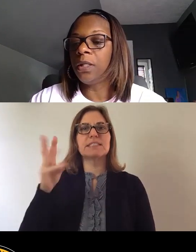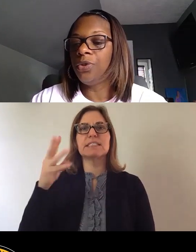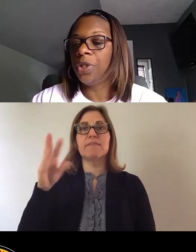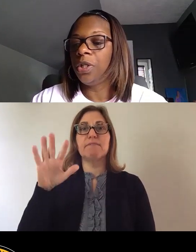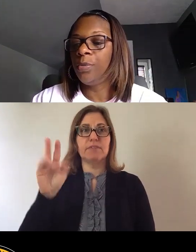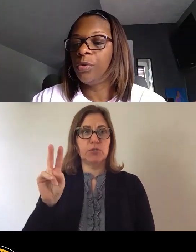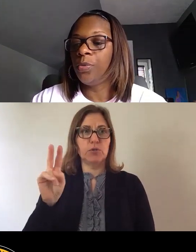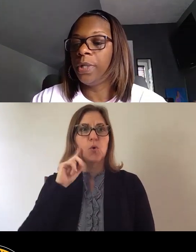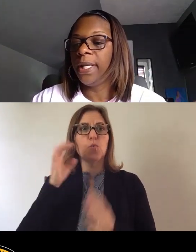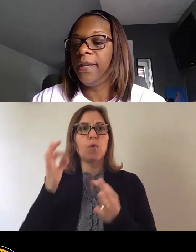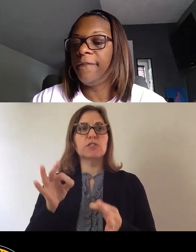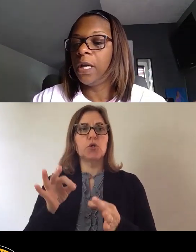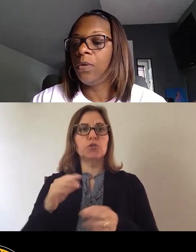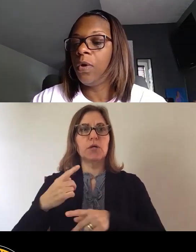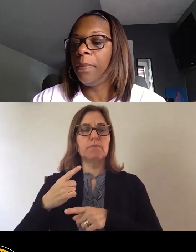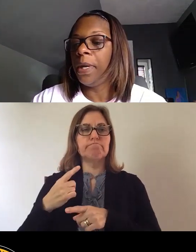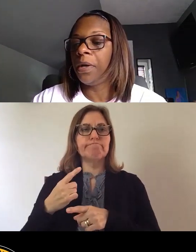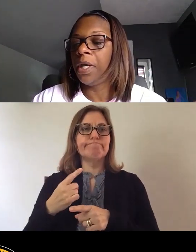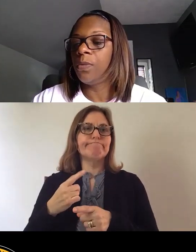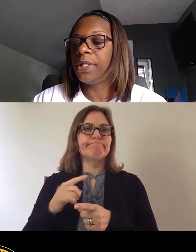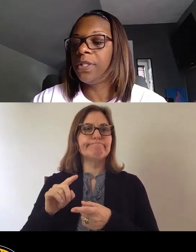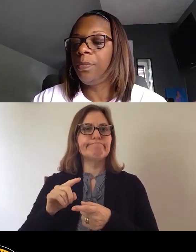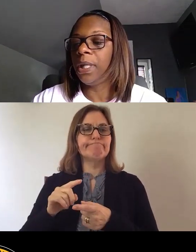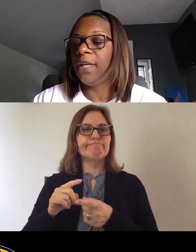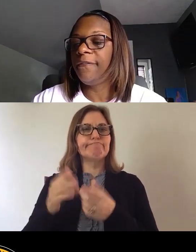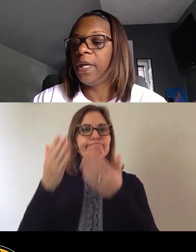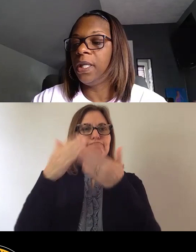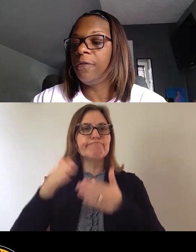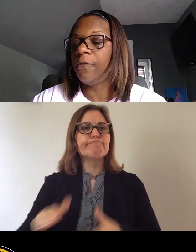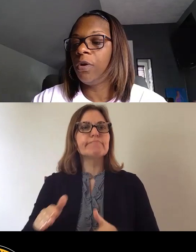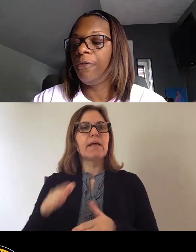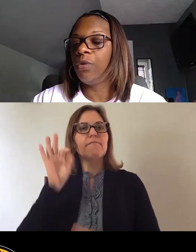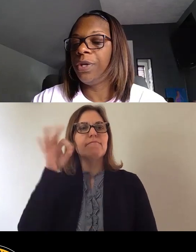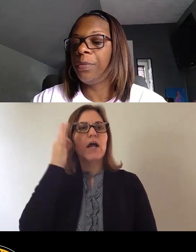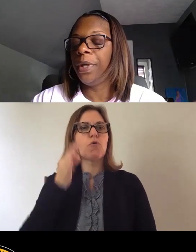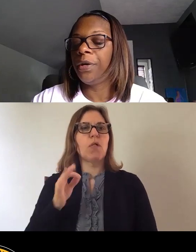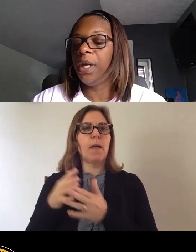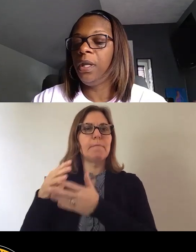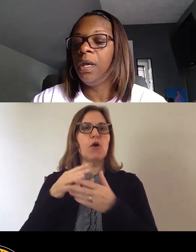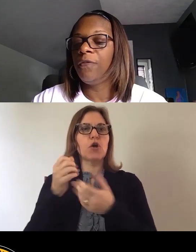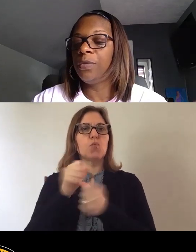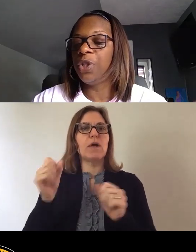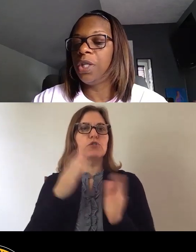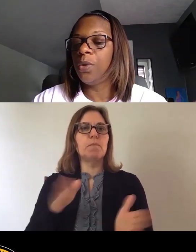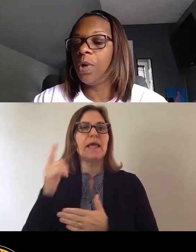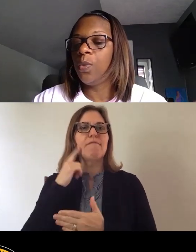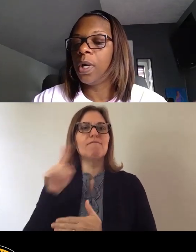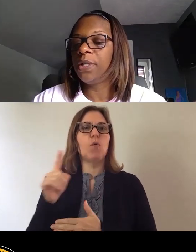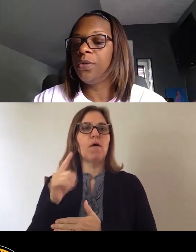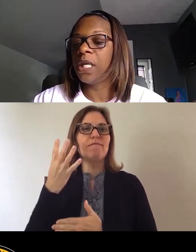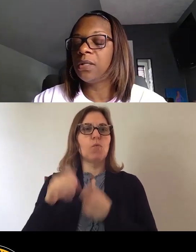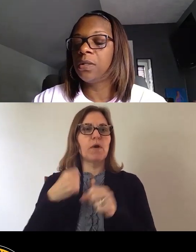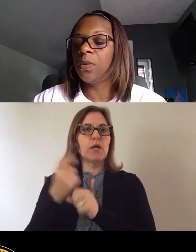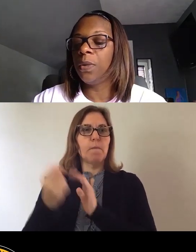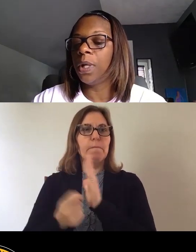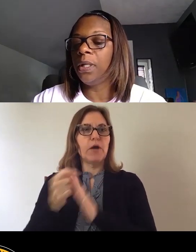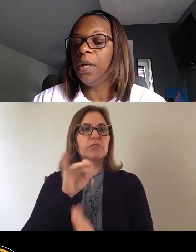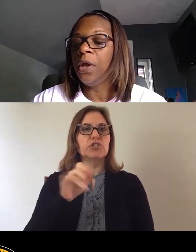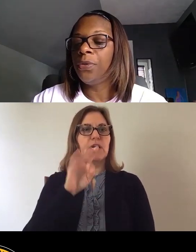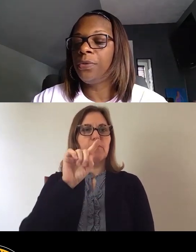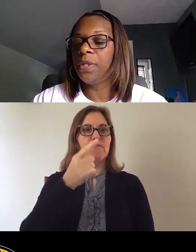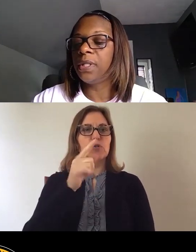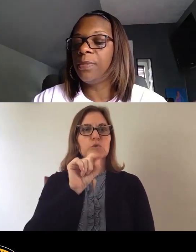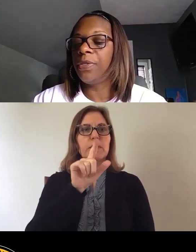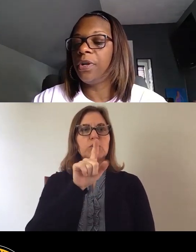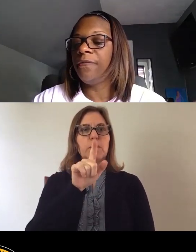Resolution Appropriating Federal American Rescue Plan Funding for a four-year period from January 1, 2021